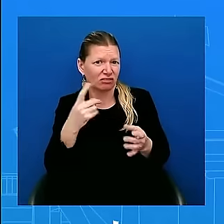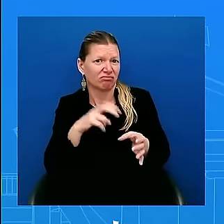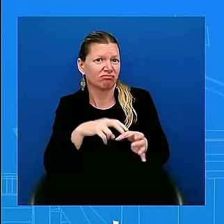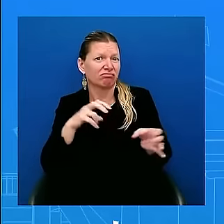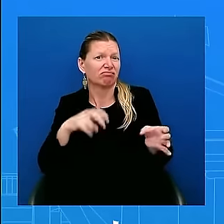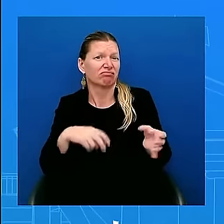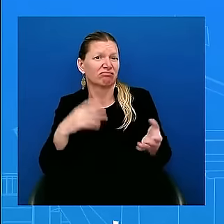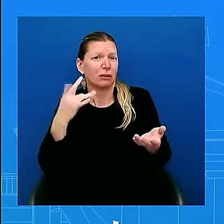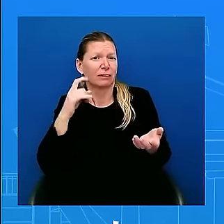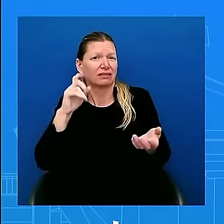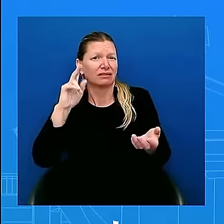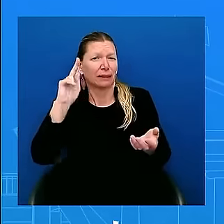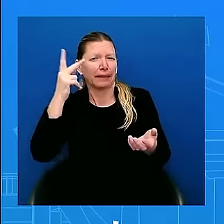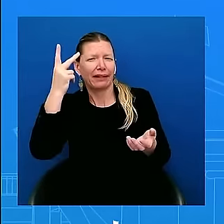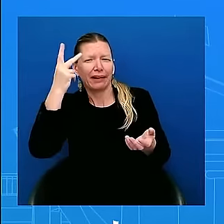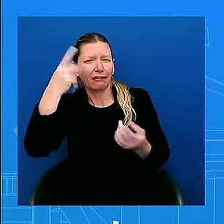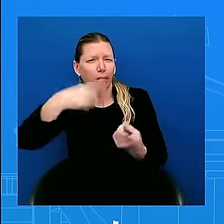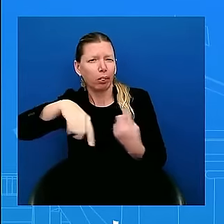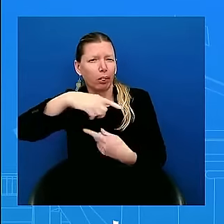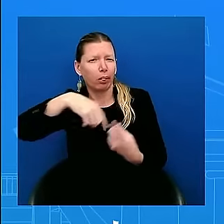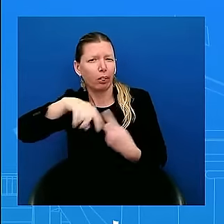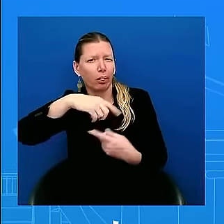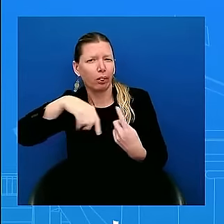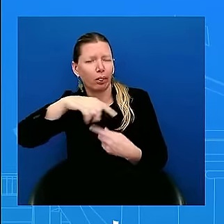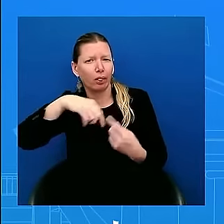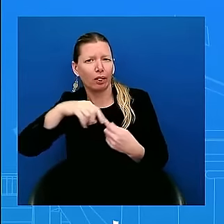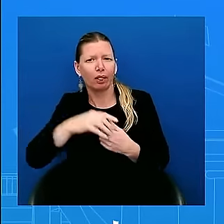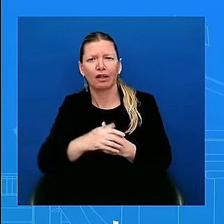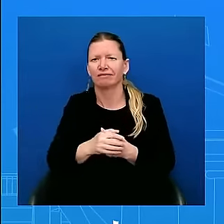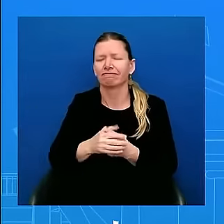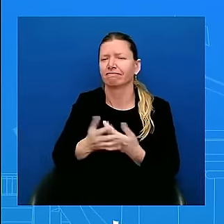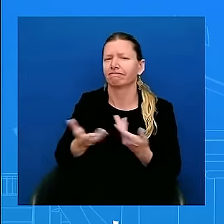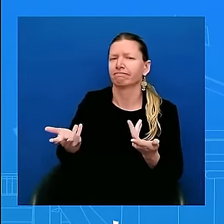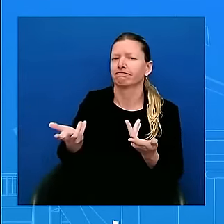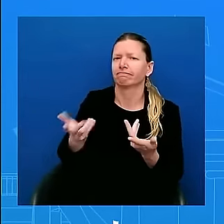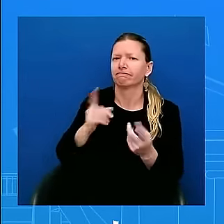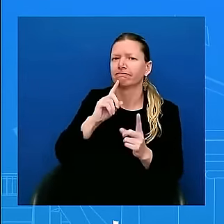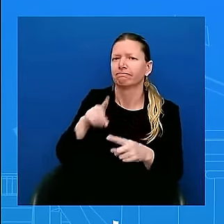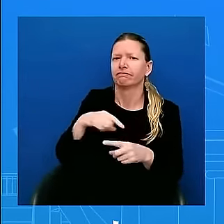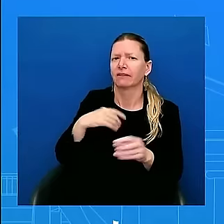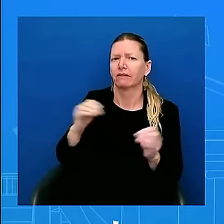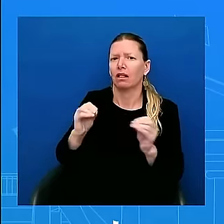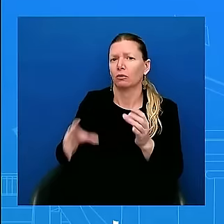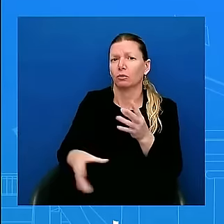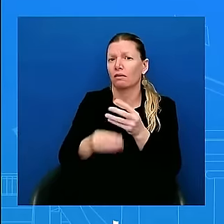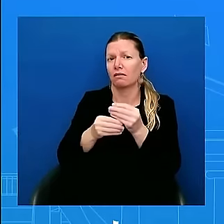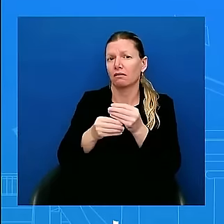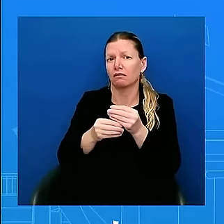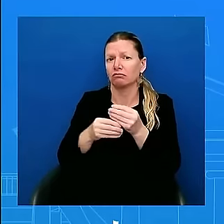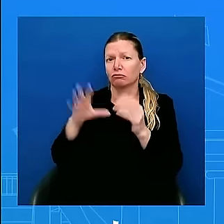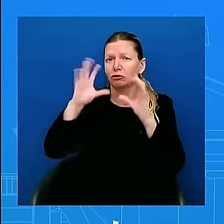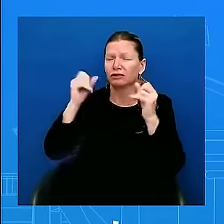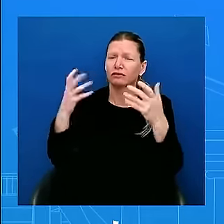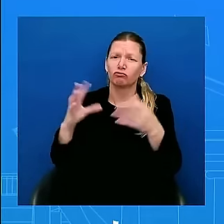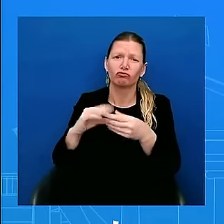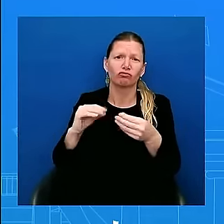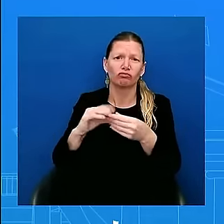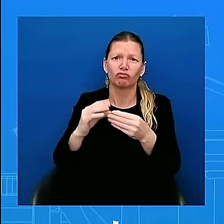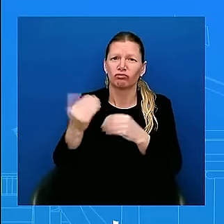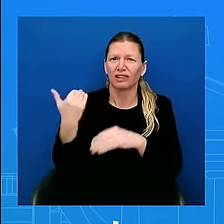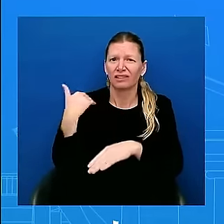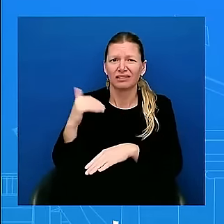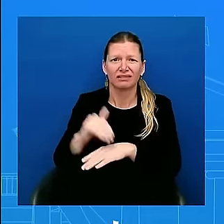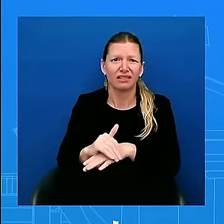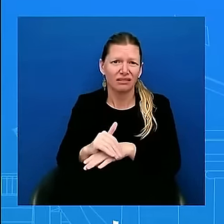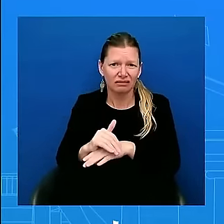said himself last night to what he penned and released to the American people on Sunday don't have anything more to add to that he wanted to unite the